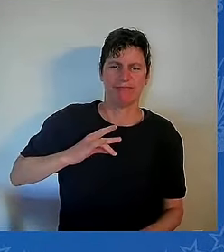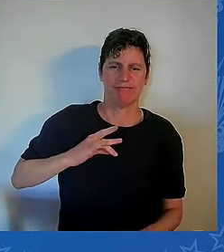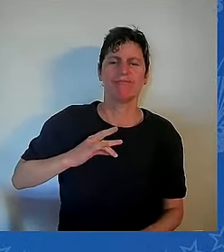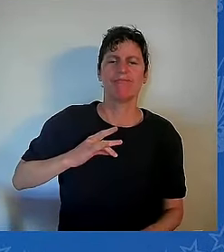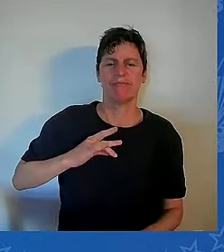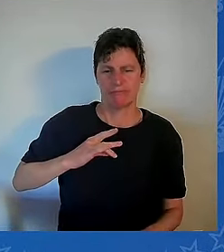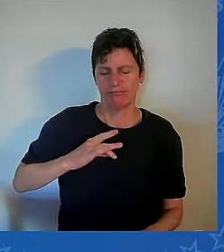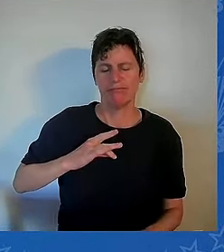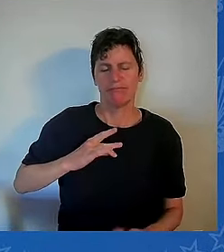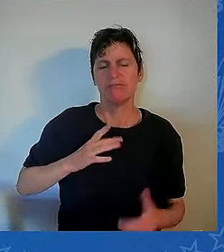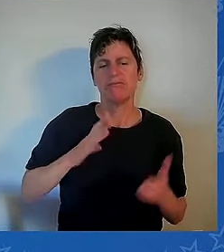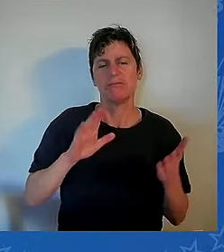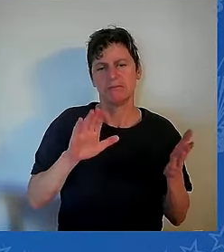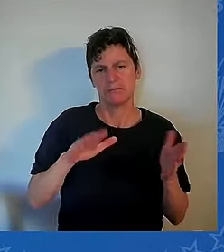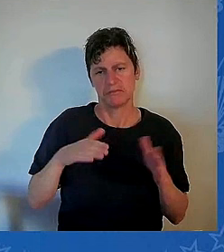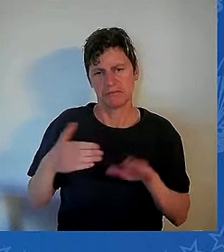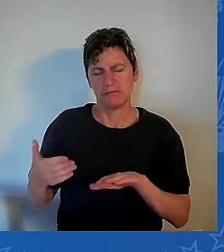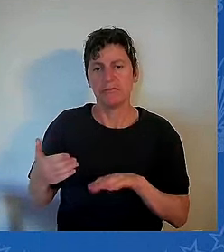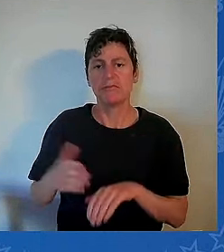I apologize.